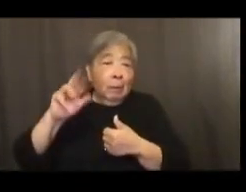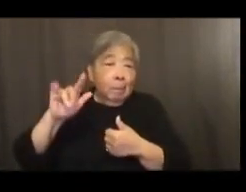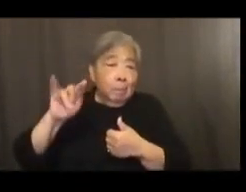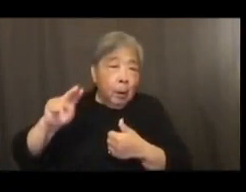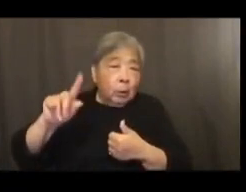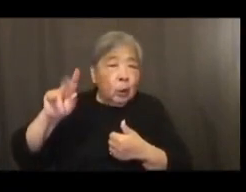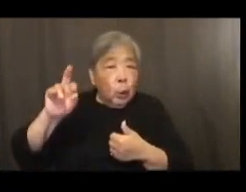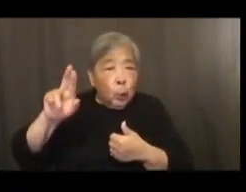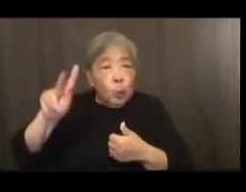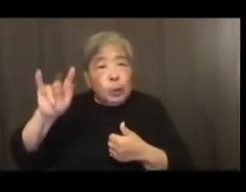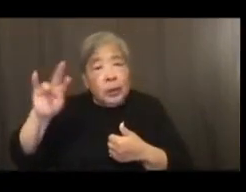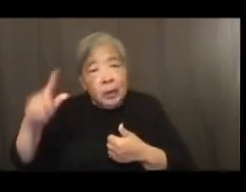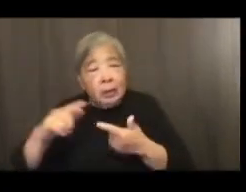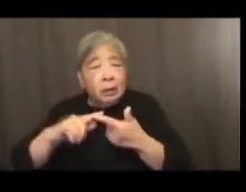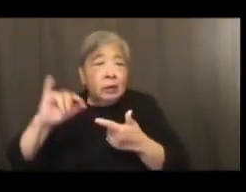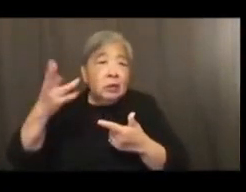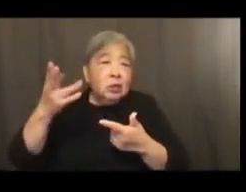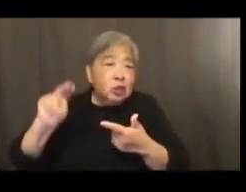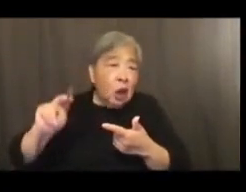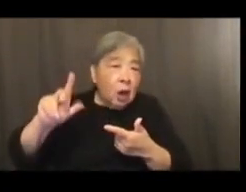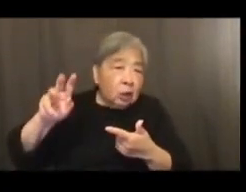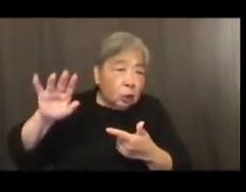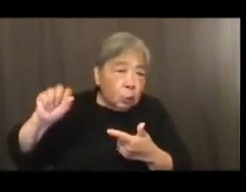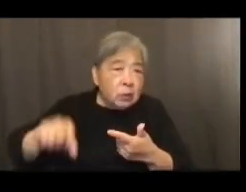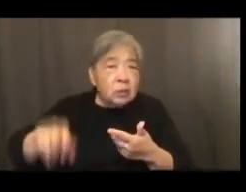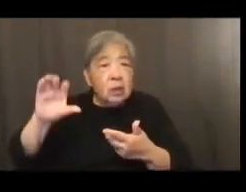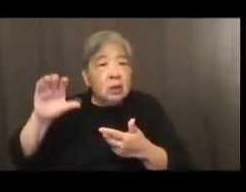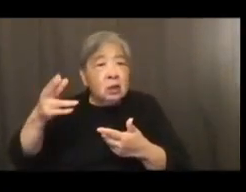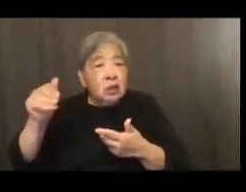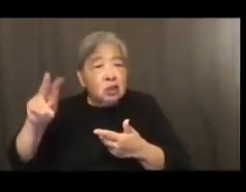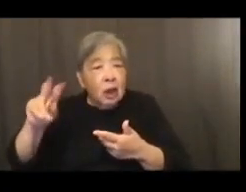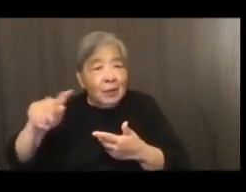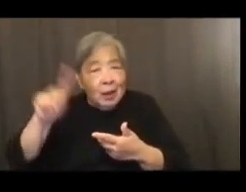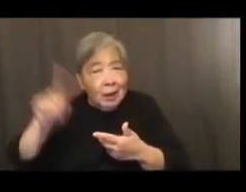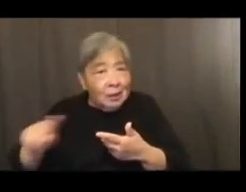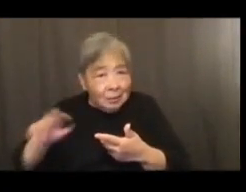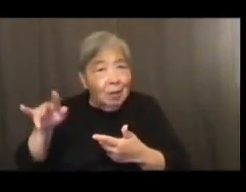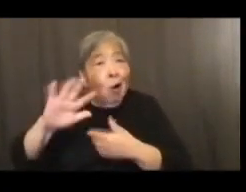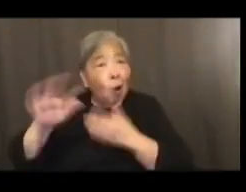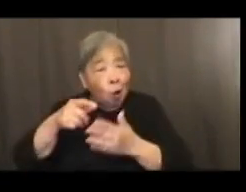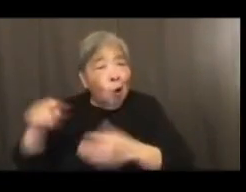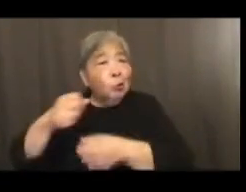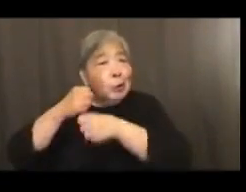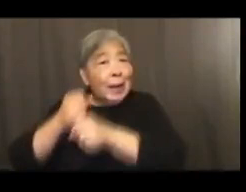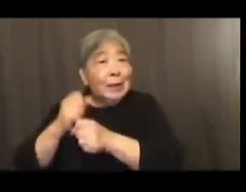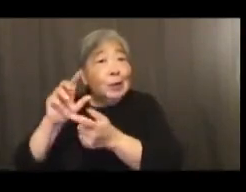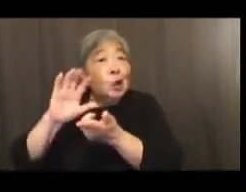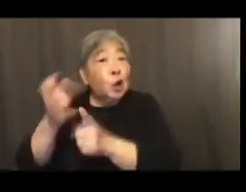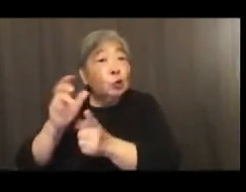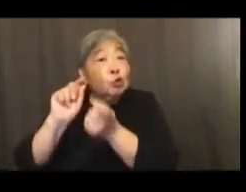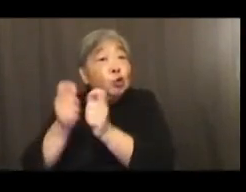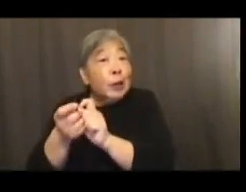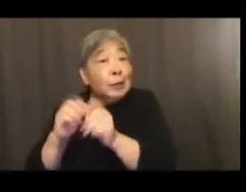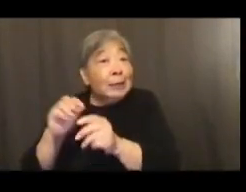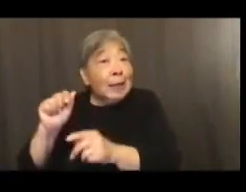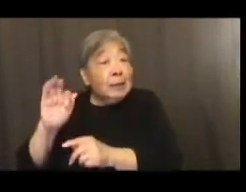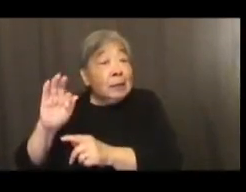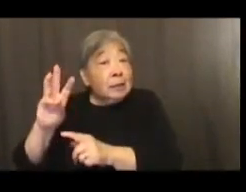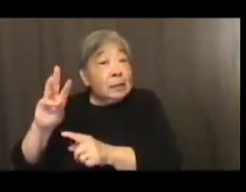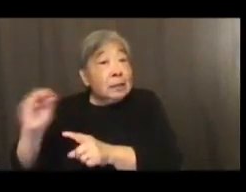John Lewis, Cesar Chavez created cultural change in the 1960s, change that was facilitated,